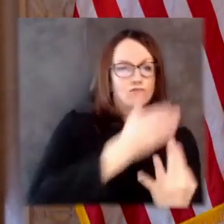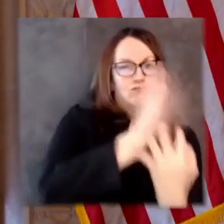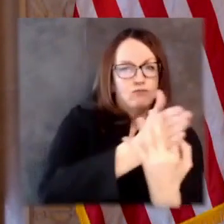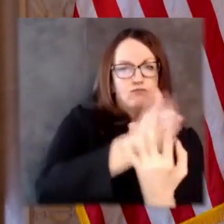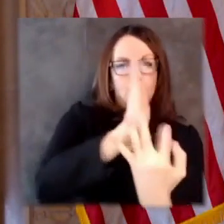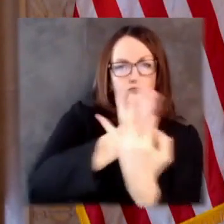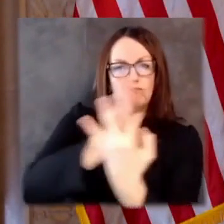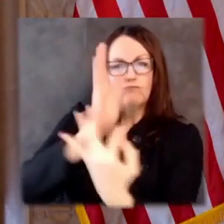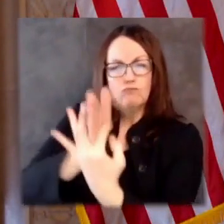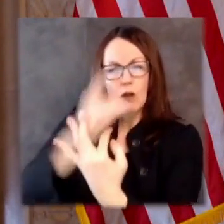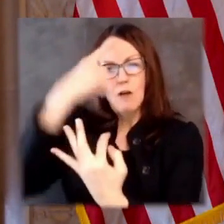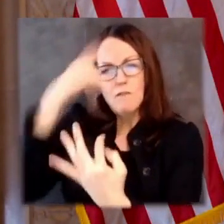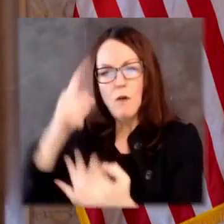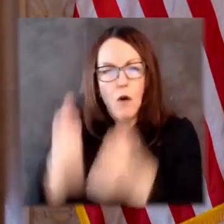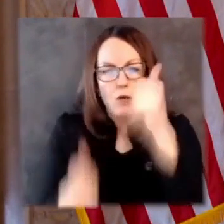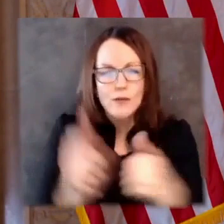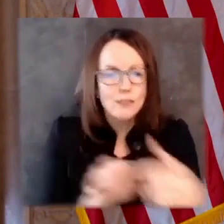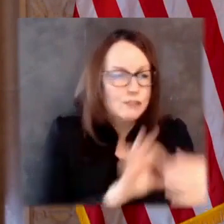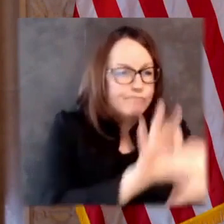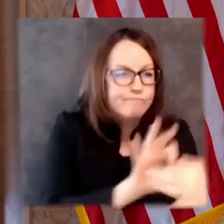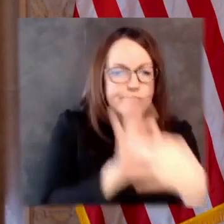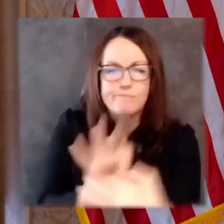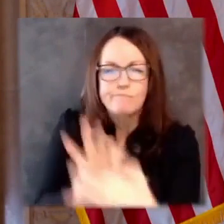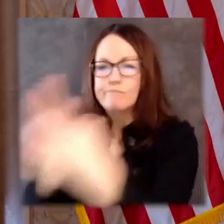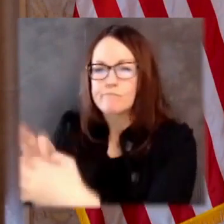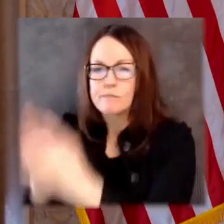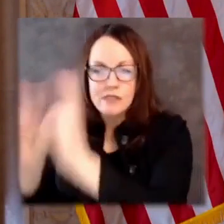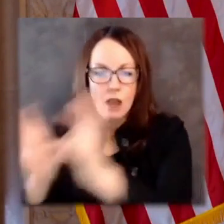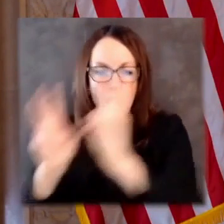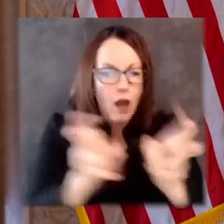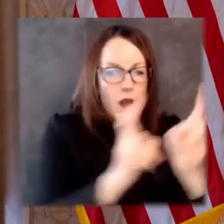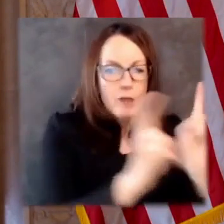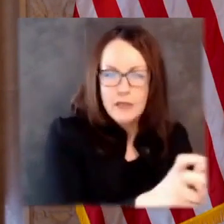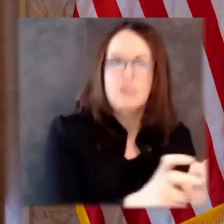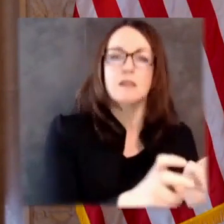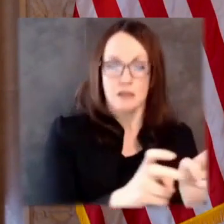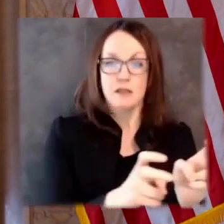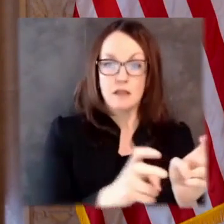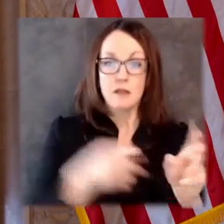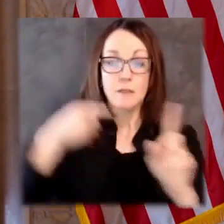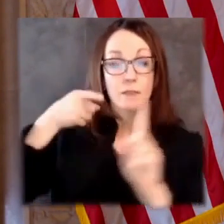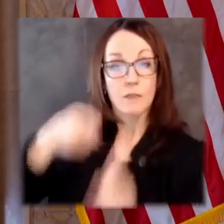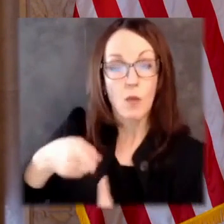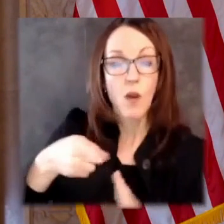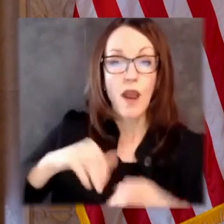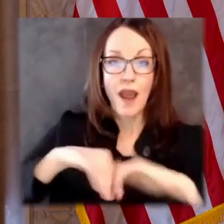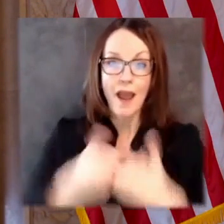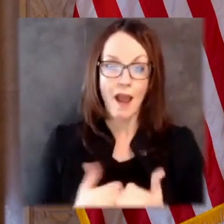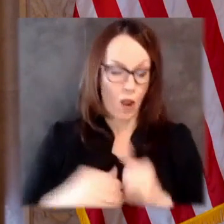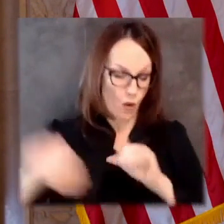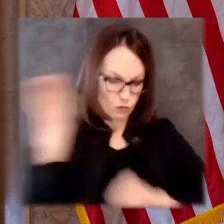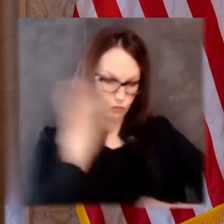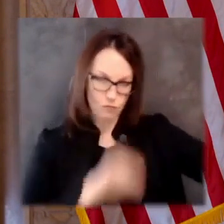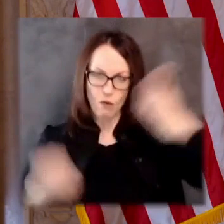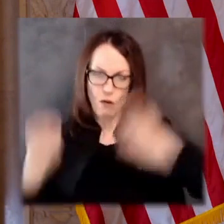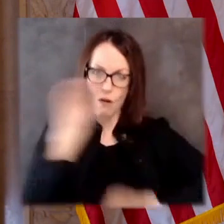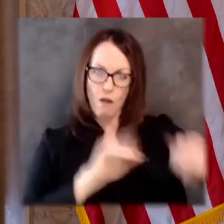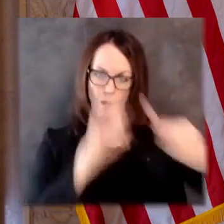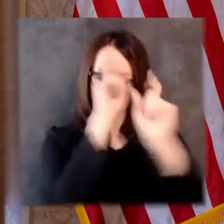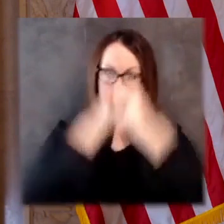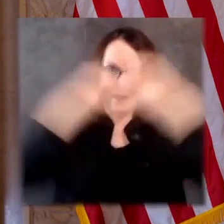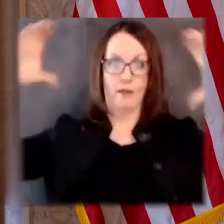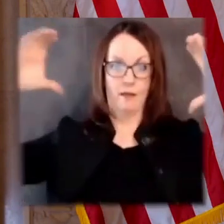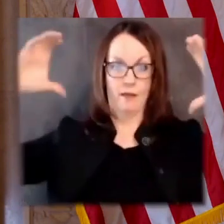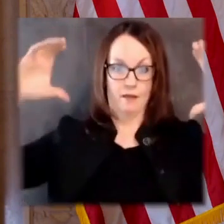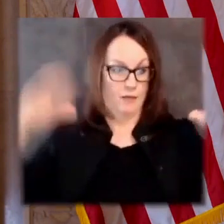legislature from destroying records from the map drawing process, because the people of our state deserve to know how these maps